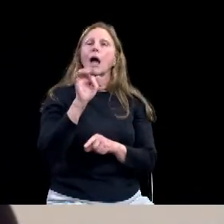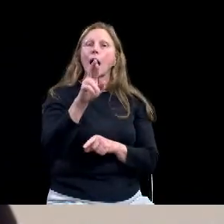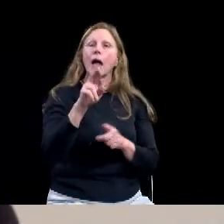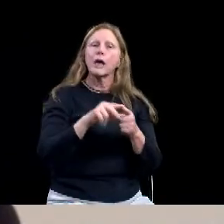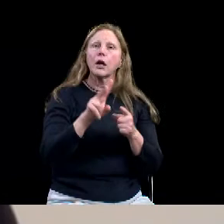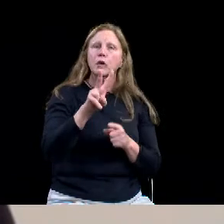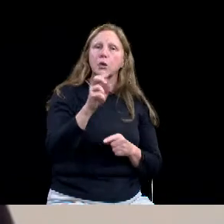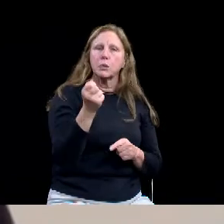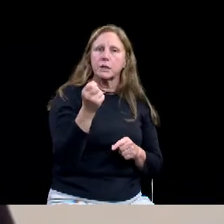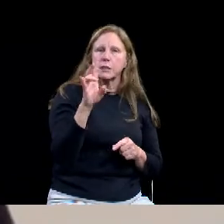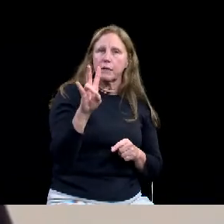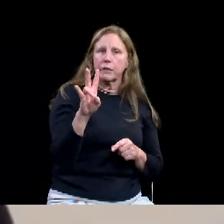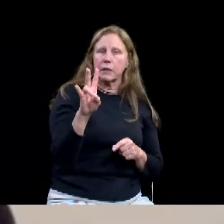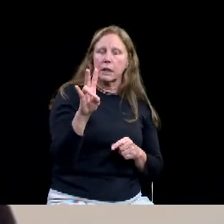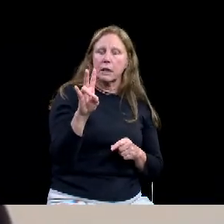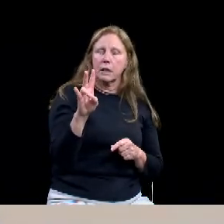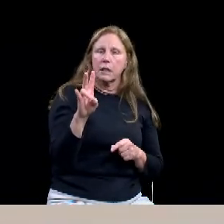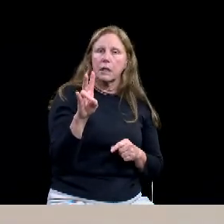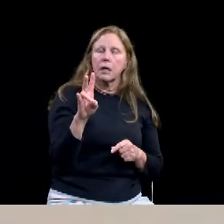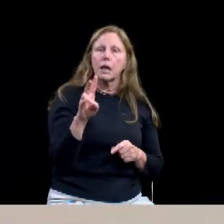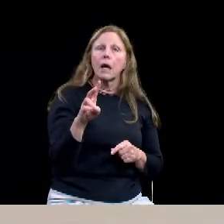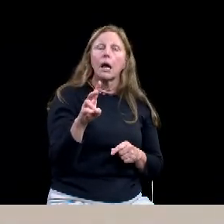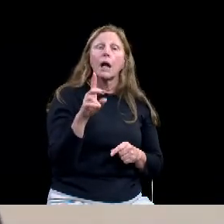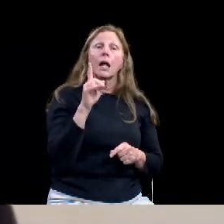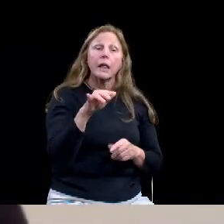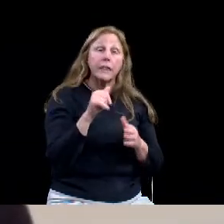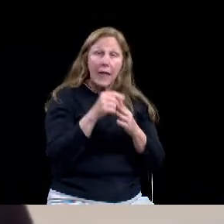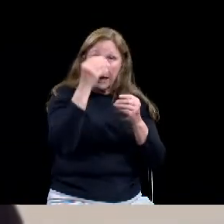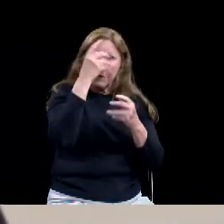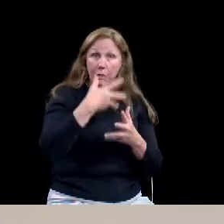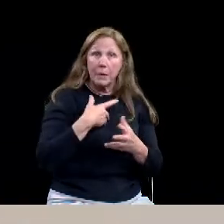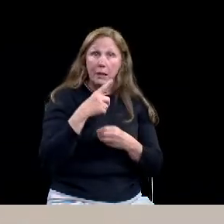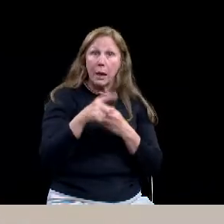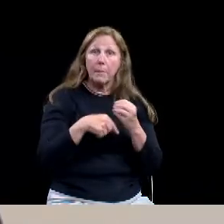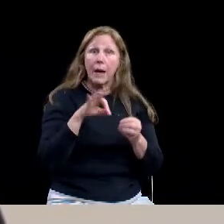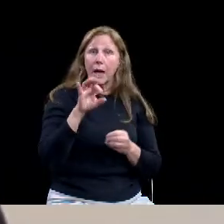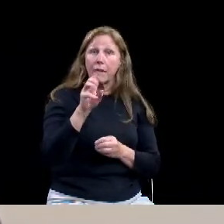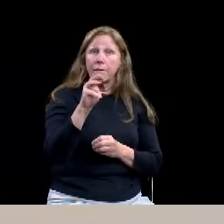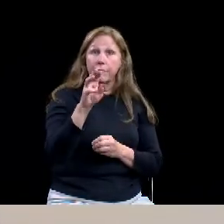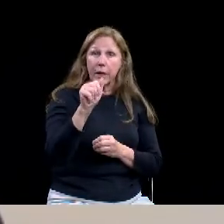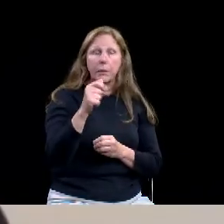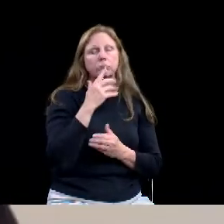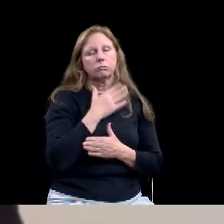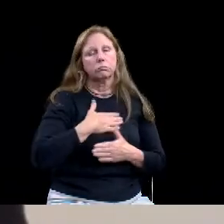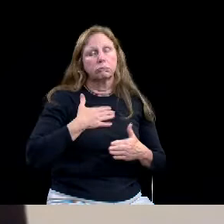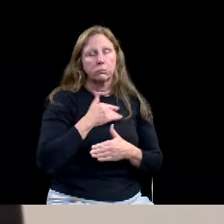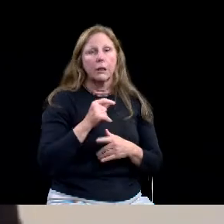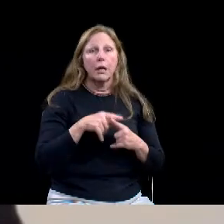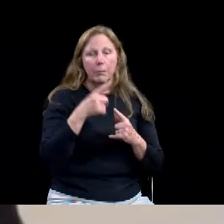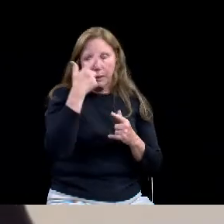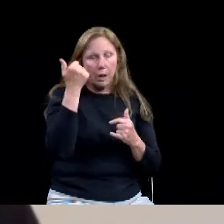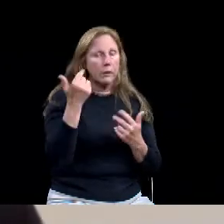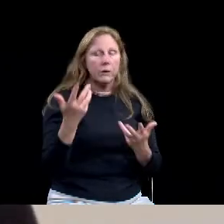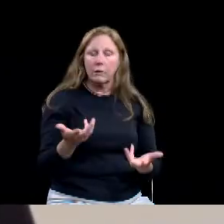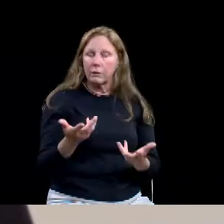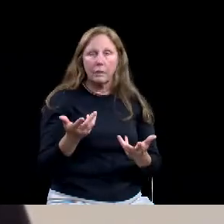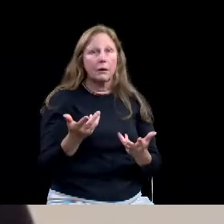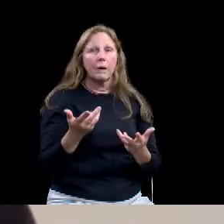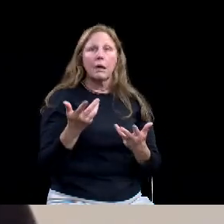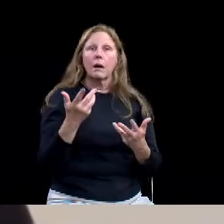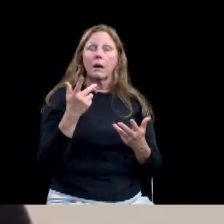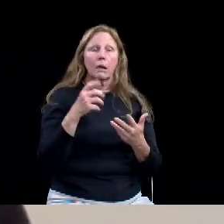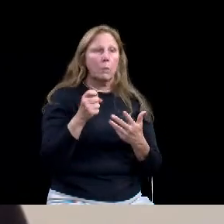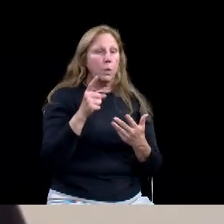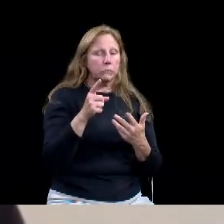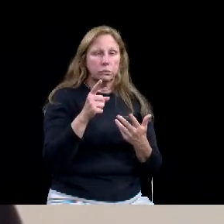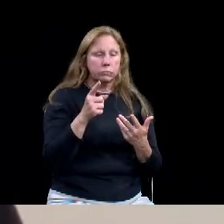through was probably one of the, or the worst winter storm that Waco and McClendon County has seen in